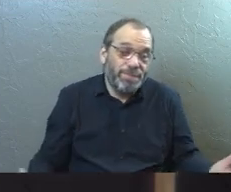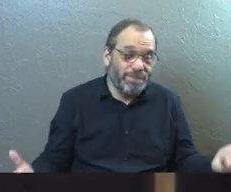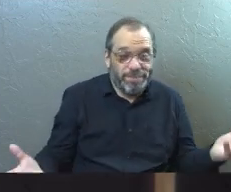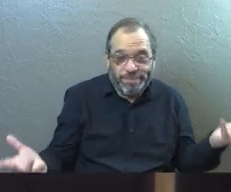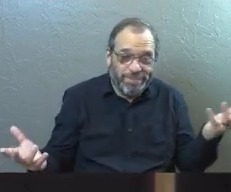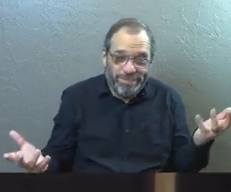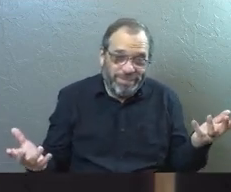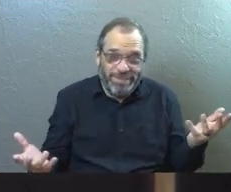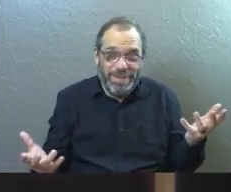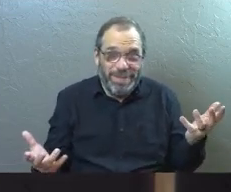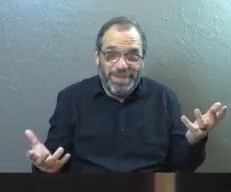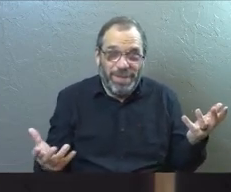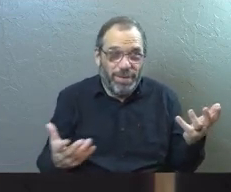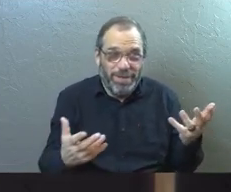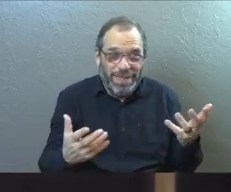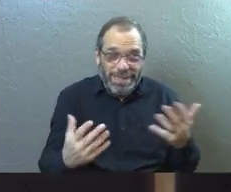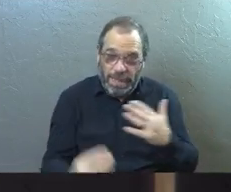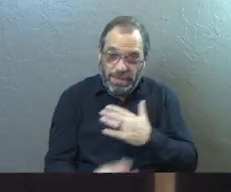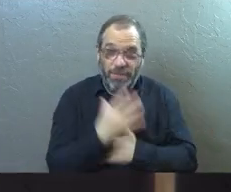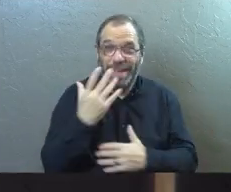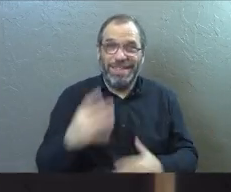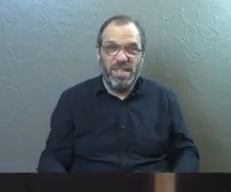I'm just saying, what's it doing to you, you know?